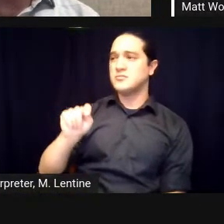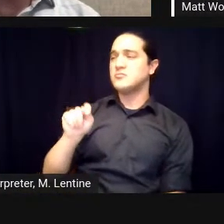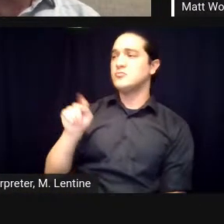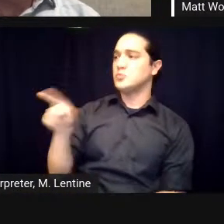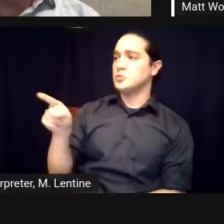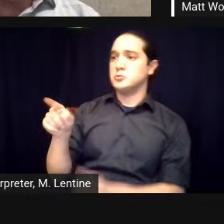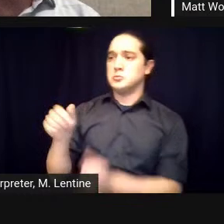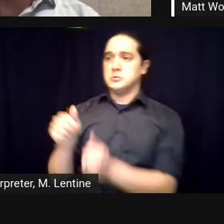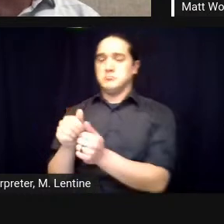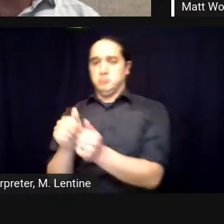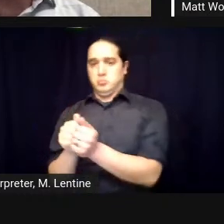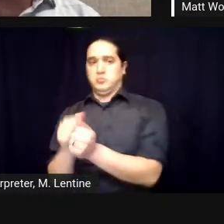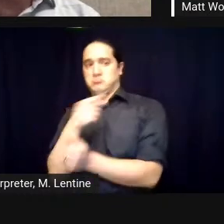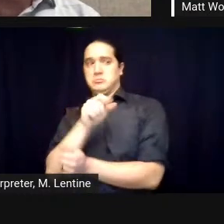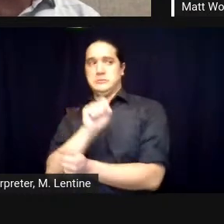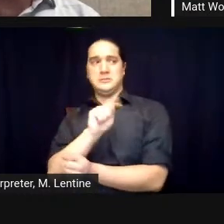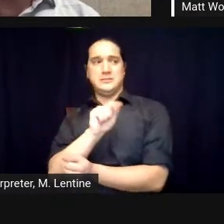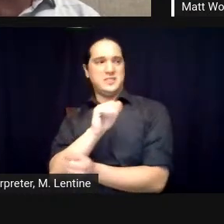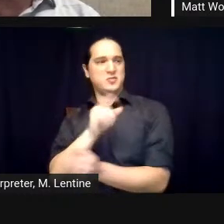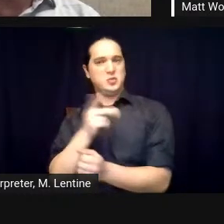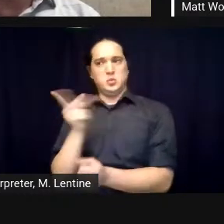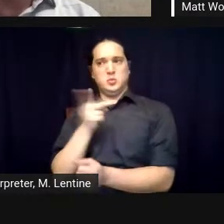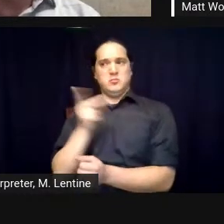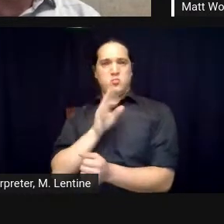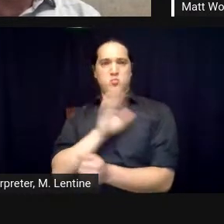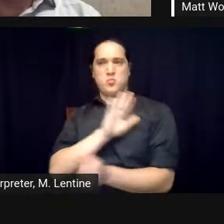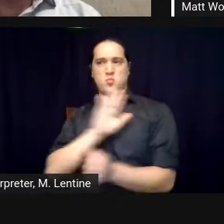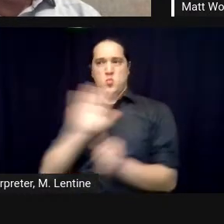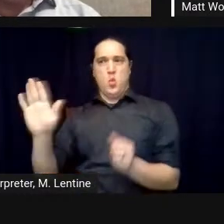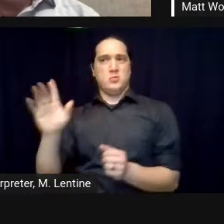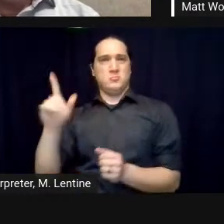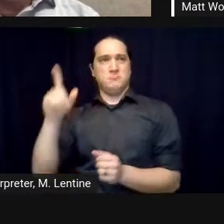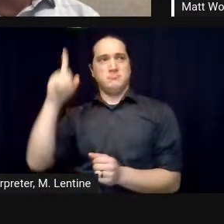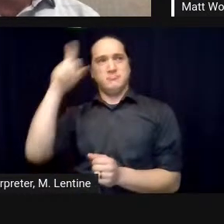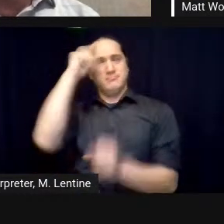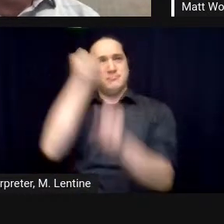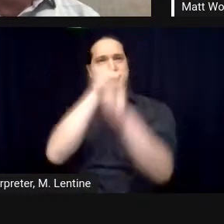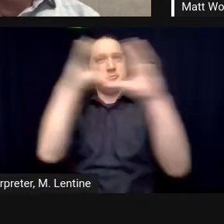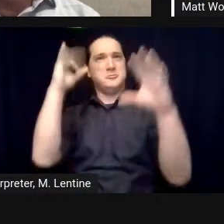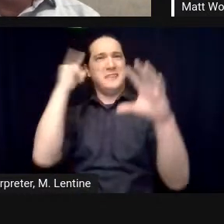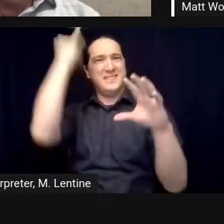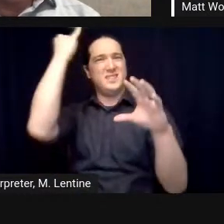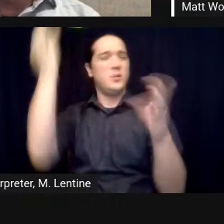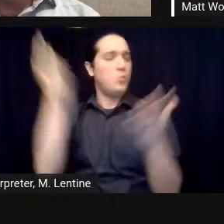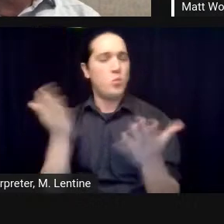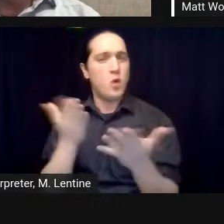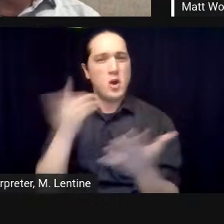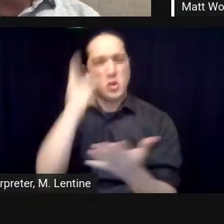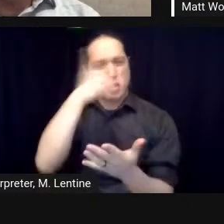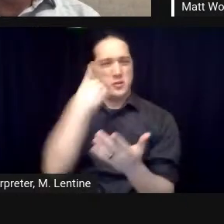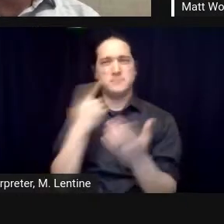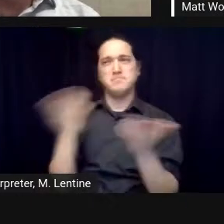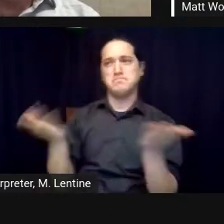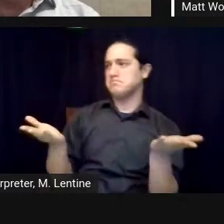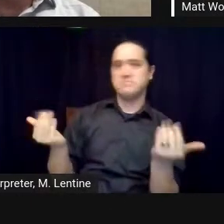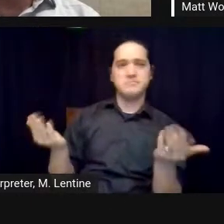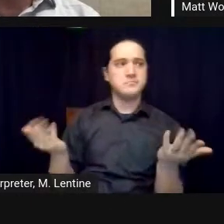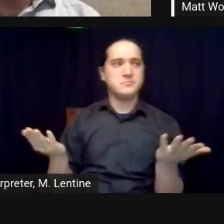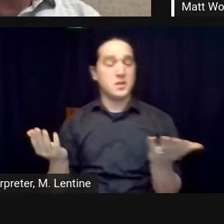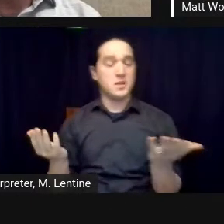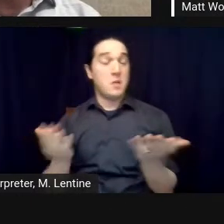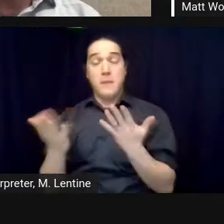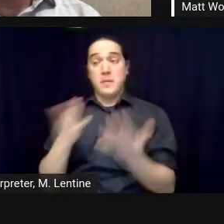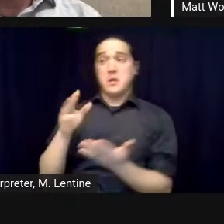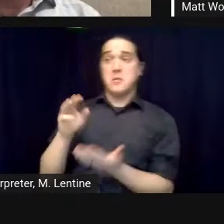you have to try to get their trust and was was that difficult it sounds like mark was was on board relatively early but what about